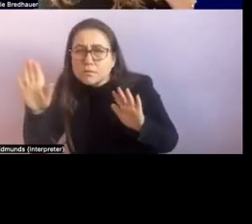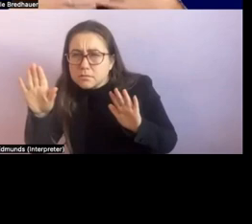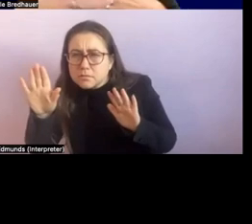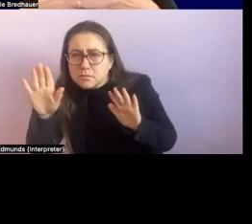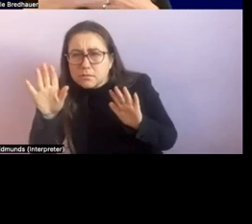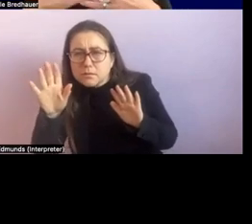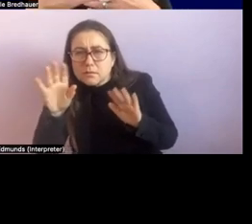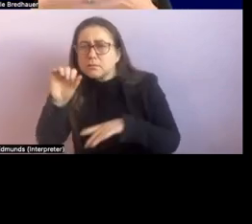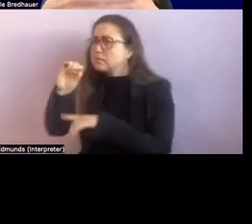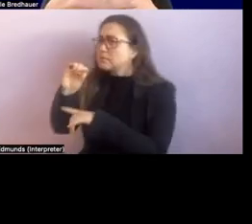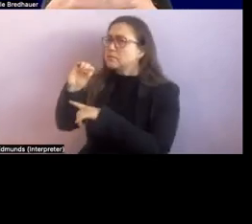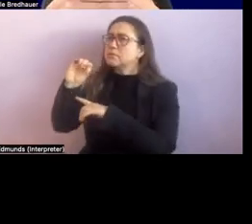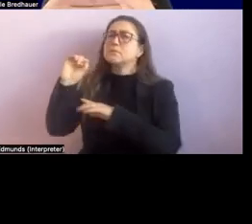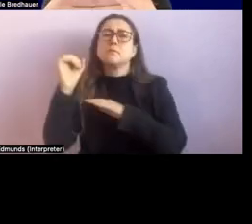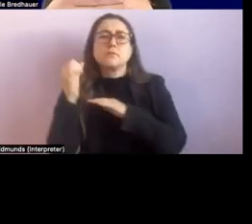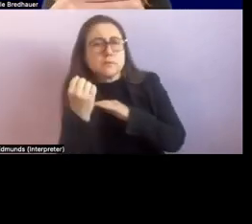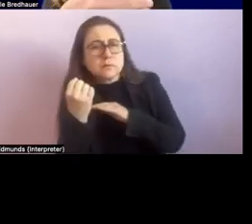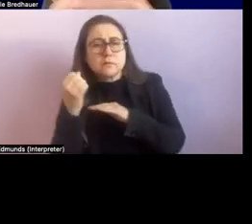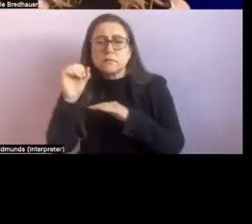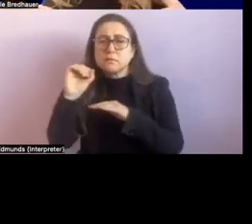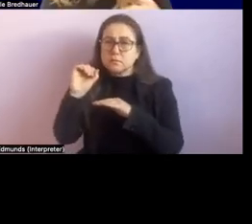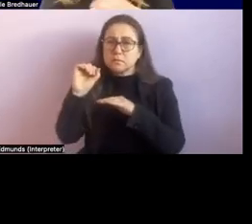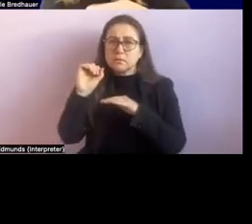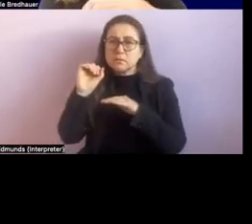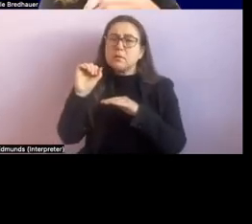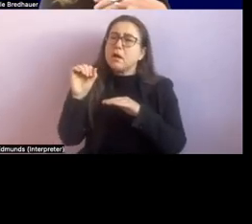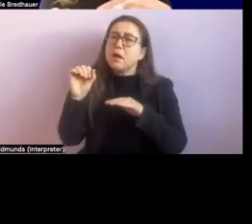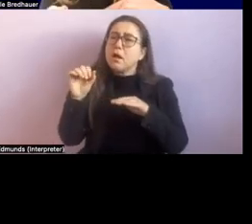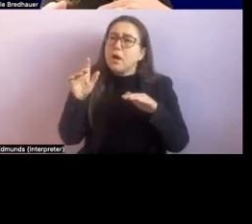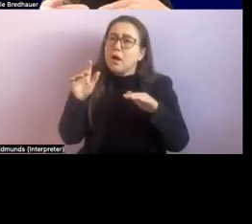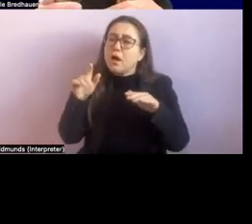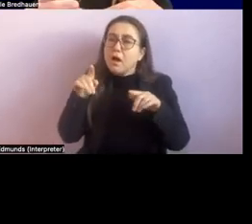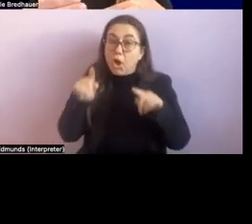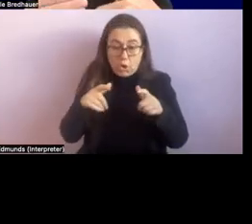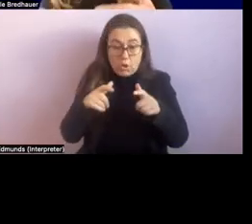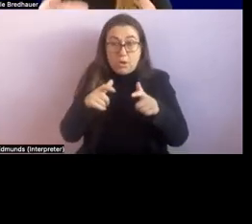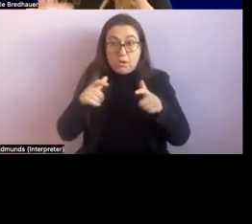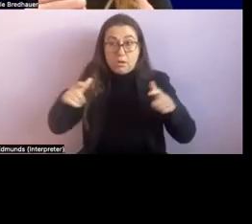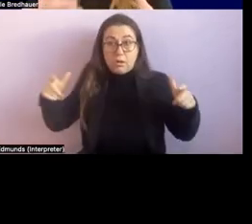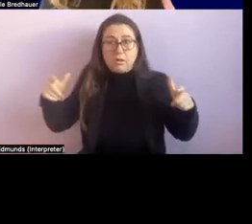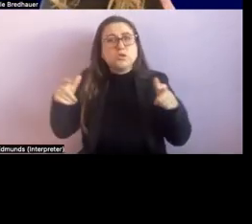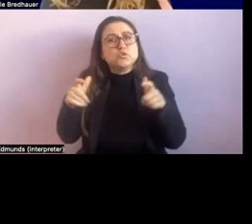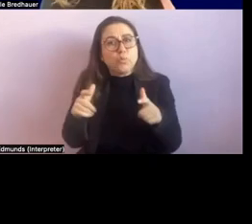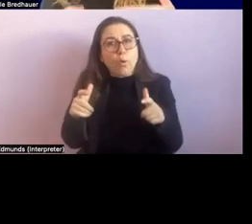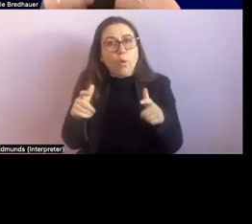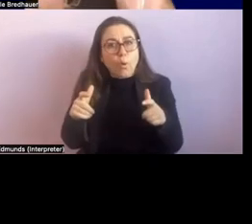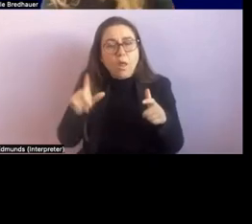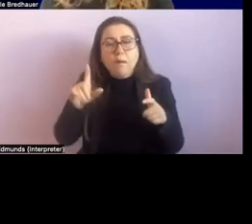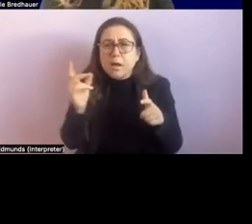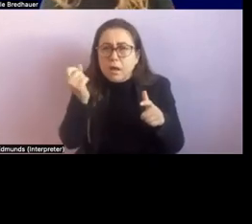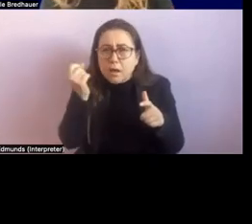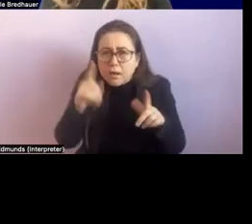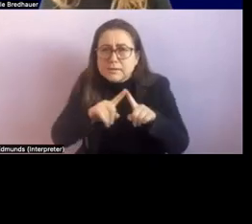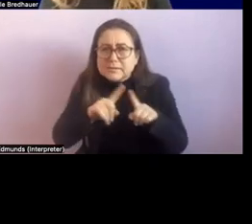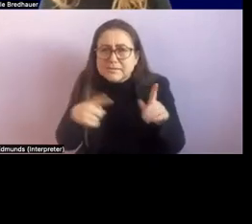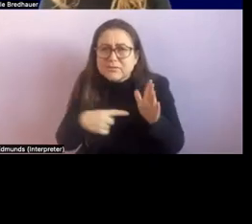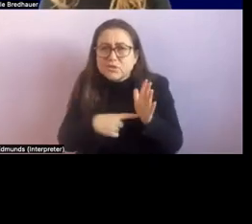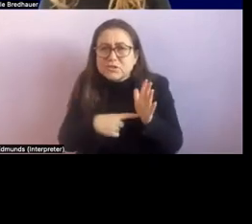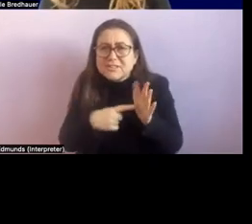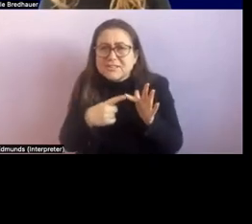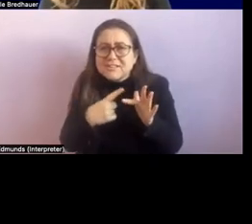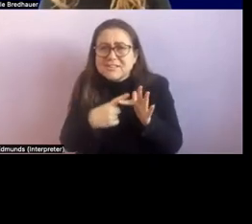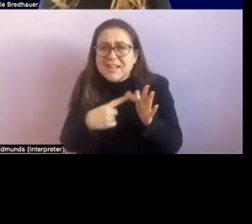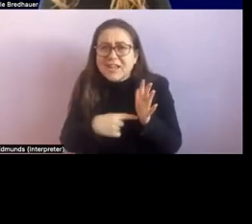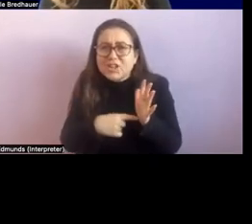the space is really small um the tactual changes are really lovely and obvious